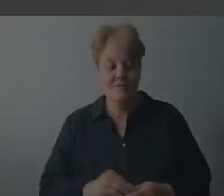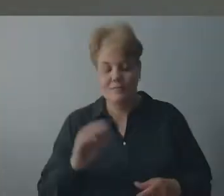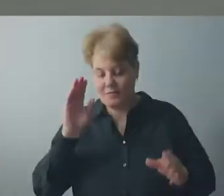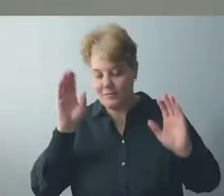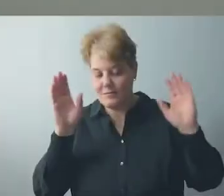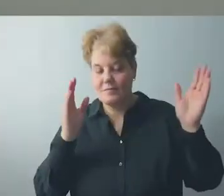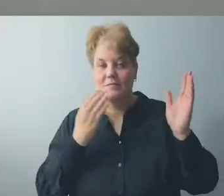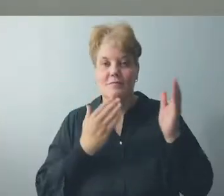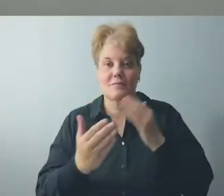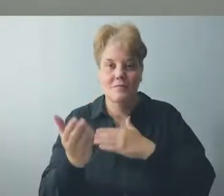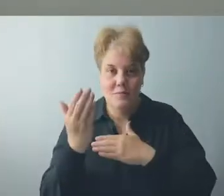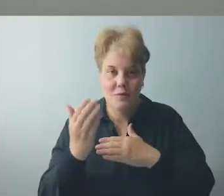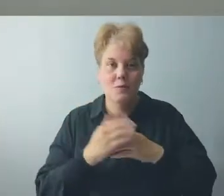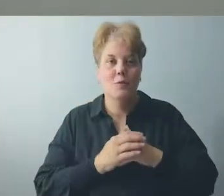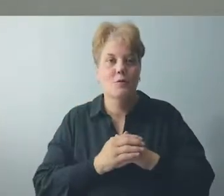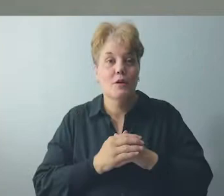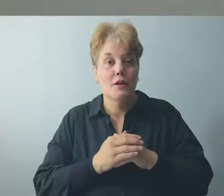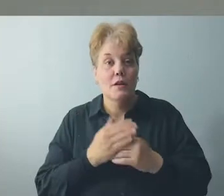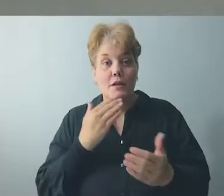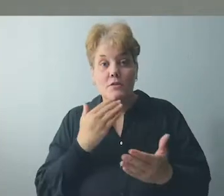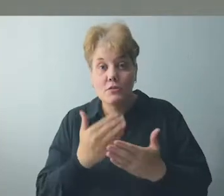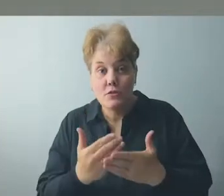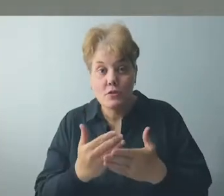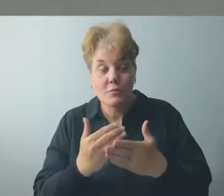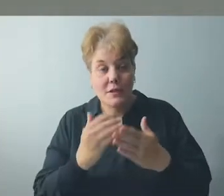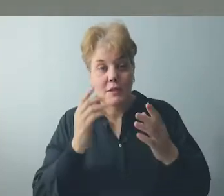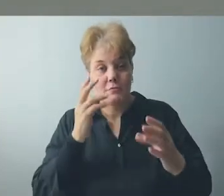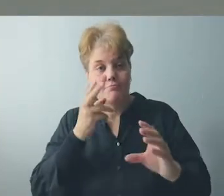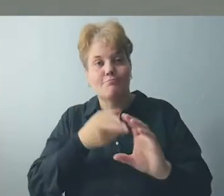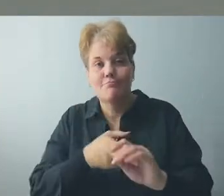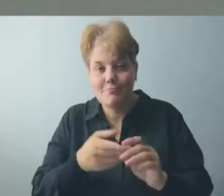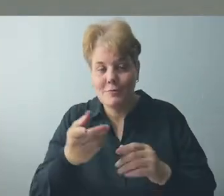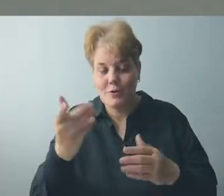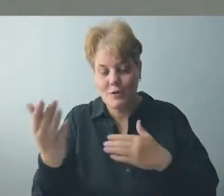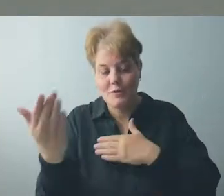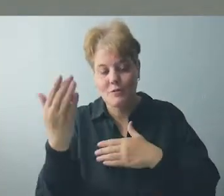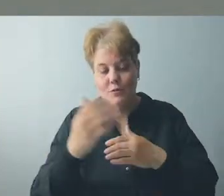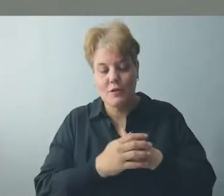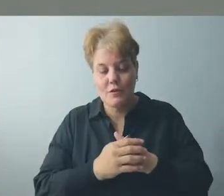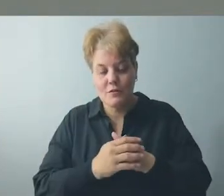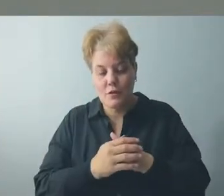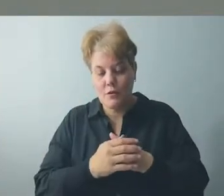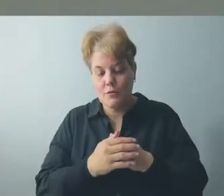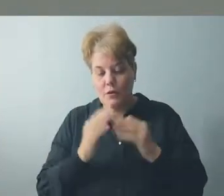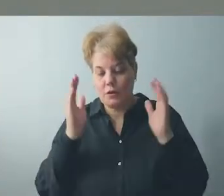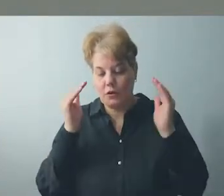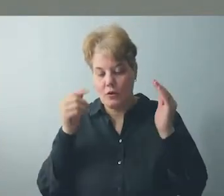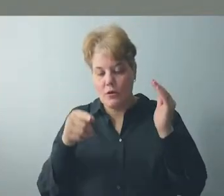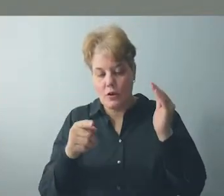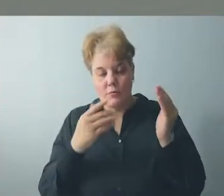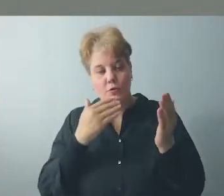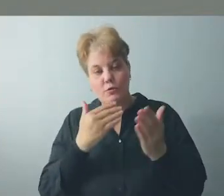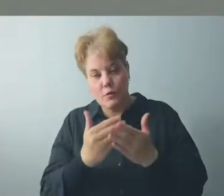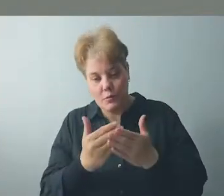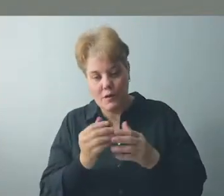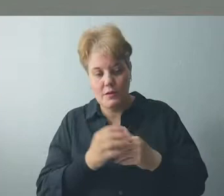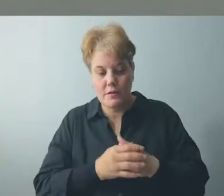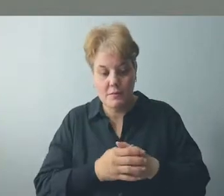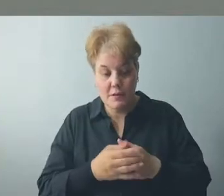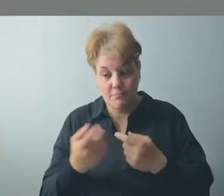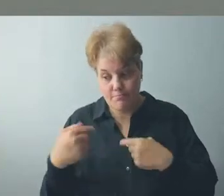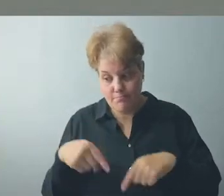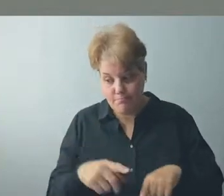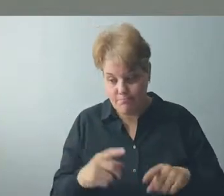Good morning. It's great to be with you this morning. Hope that you're doing well as we collectively attempt